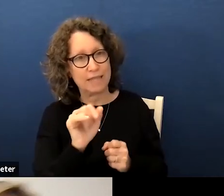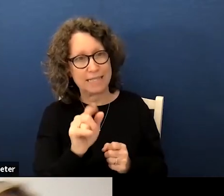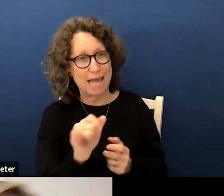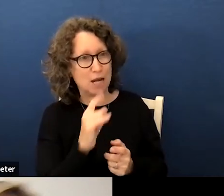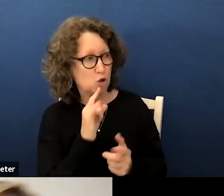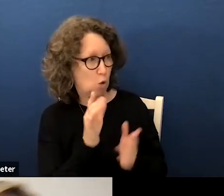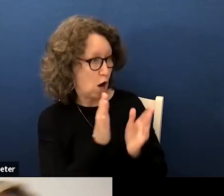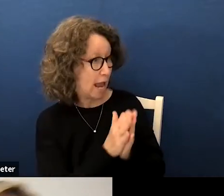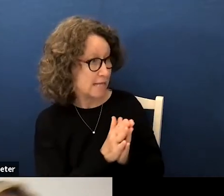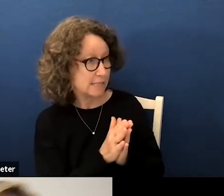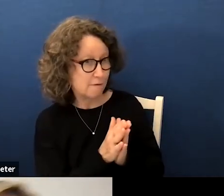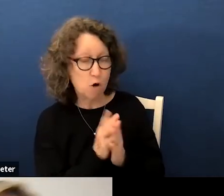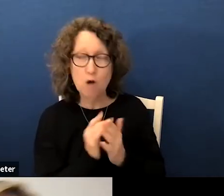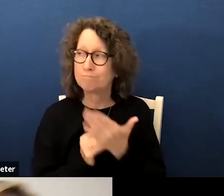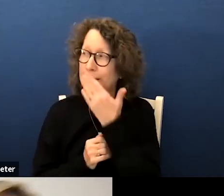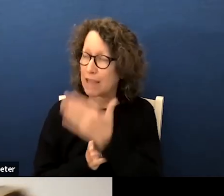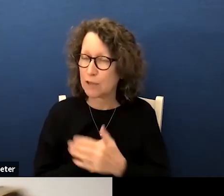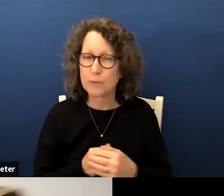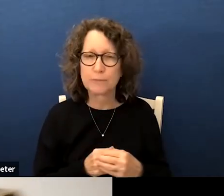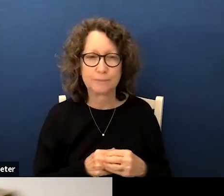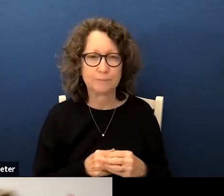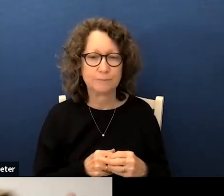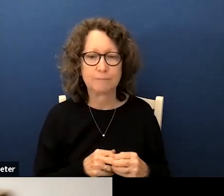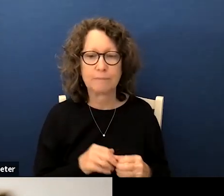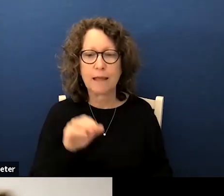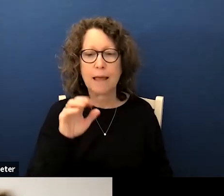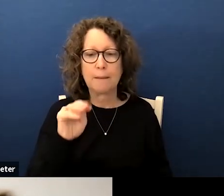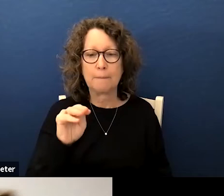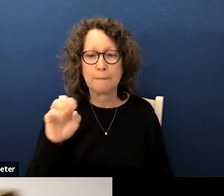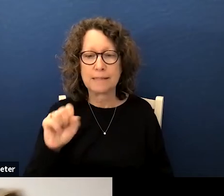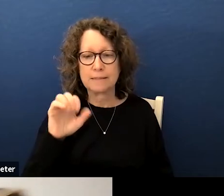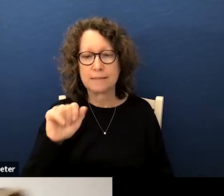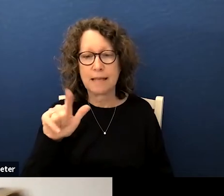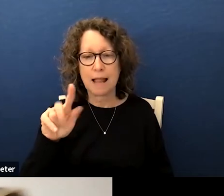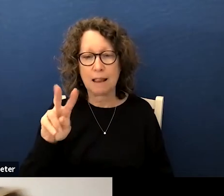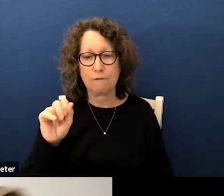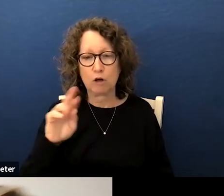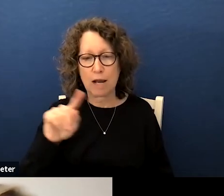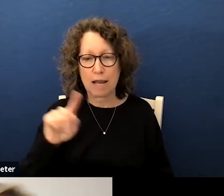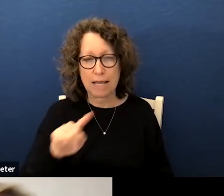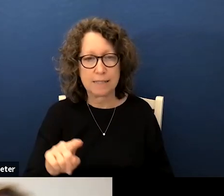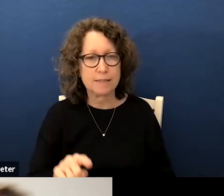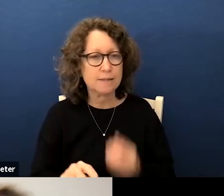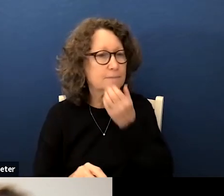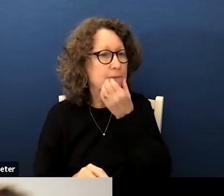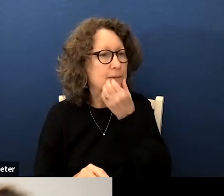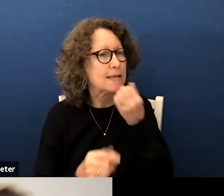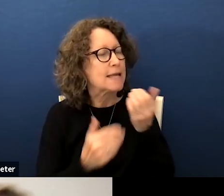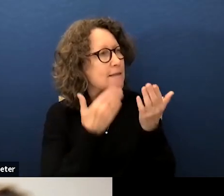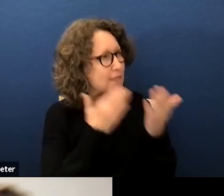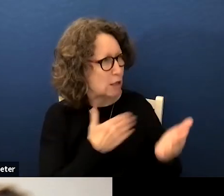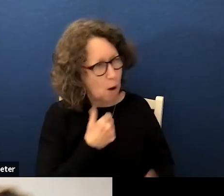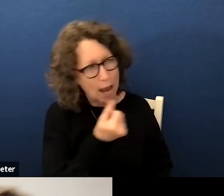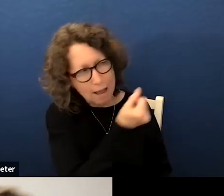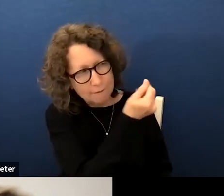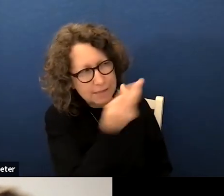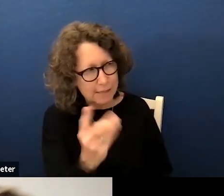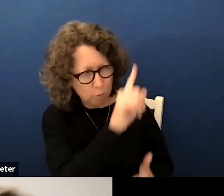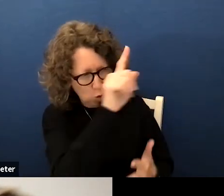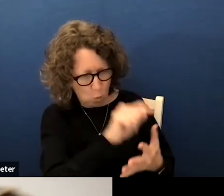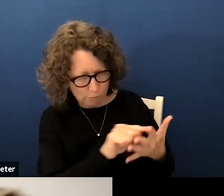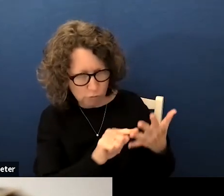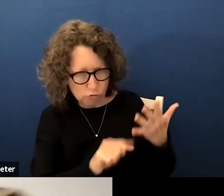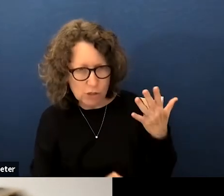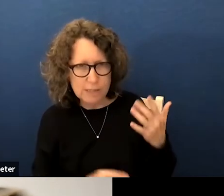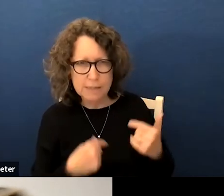seeking thank you miss alvarez thank you i do have several questions i